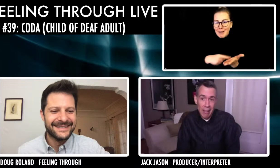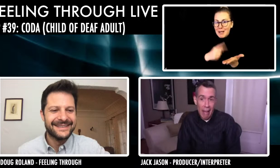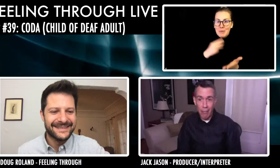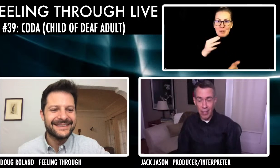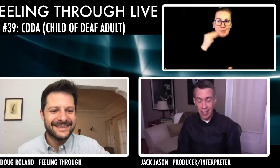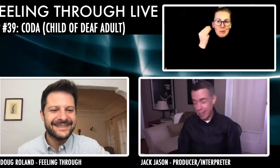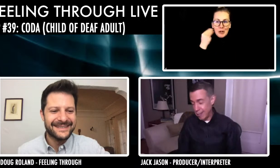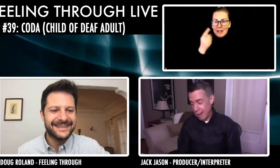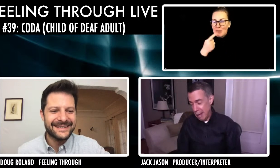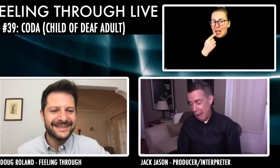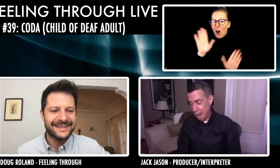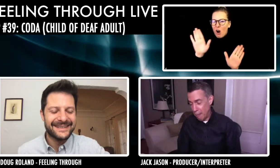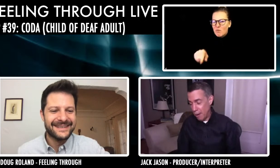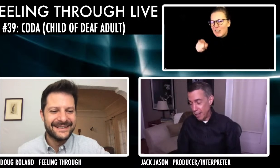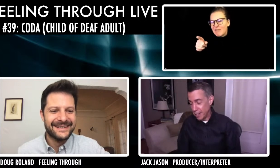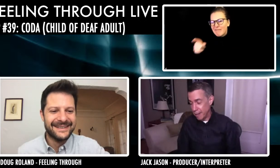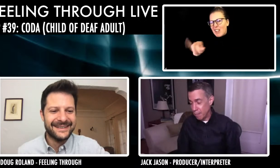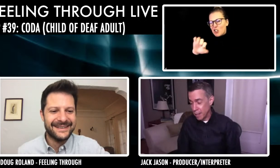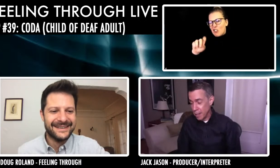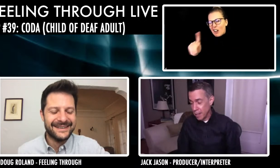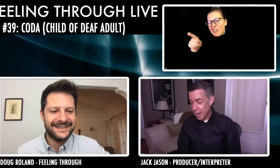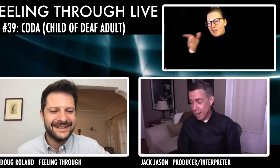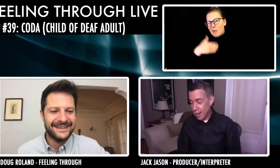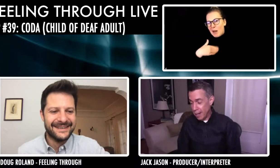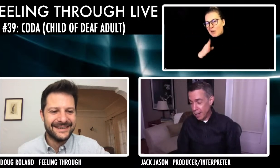gets me a laugh and I don't mind.